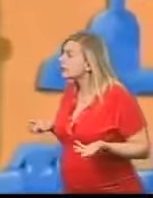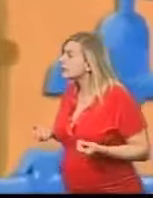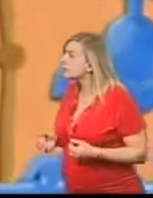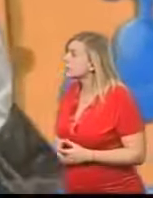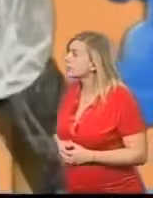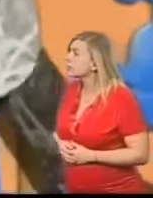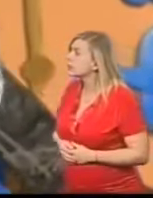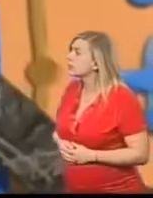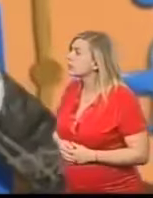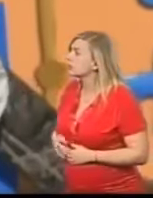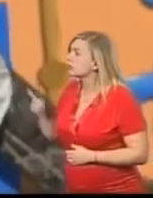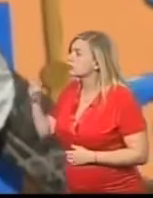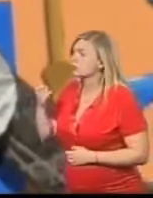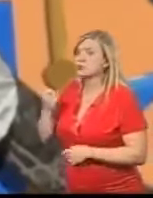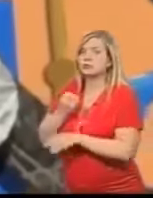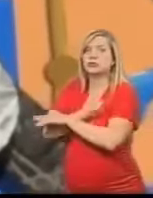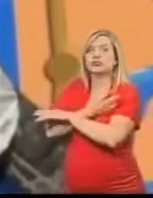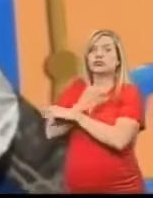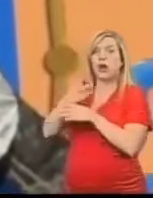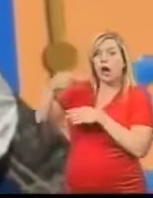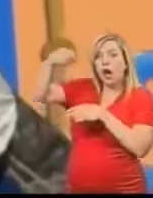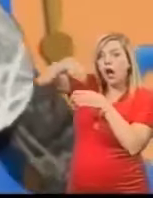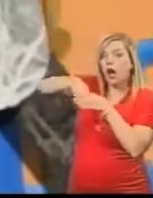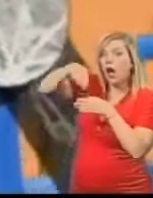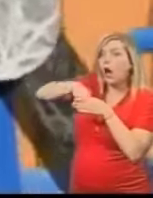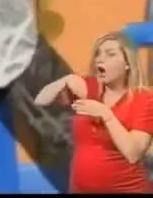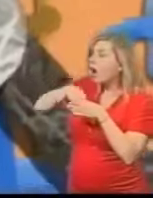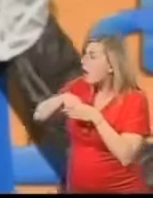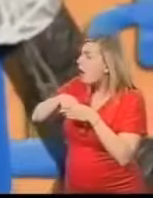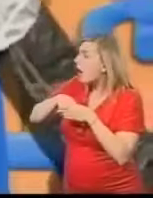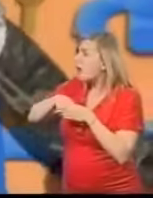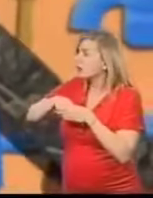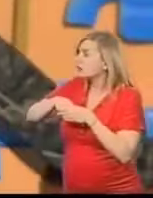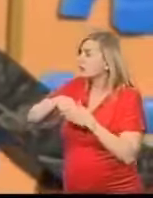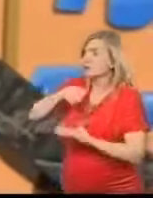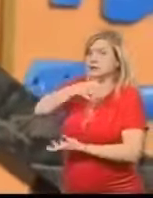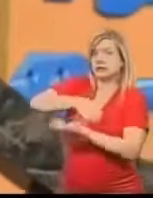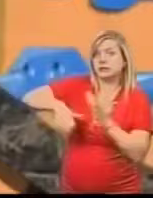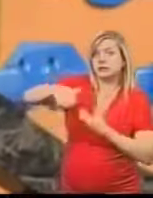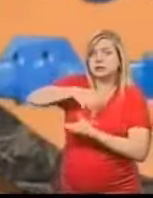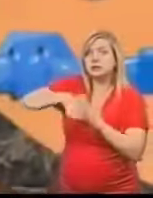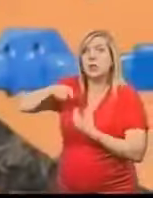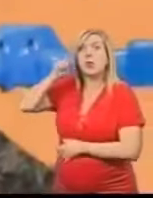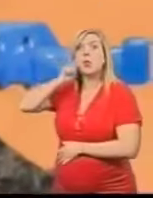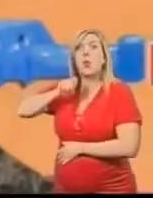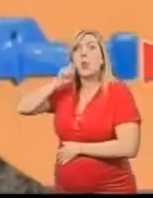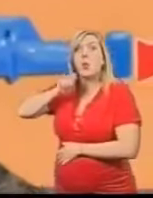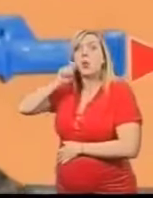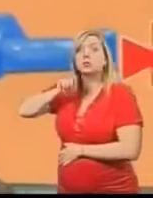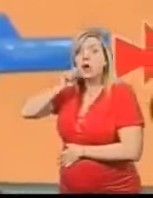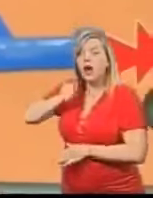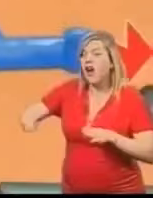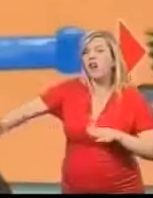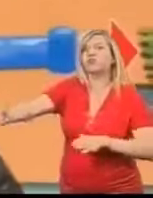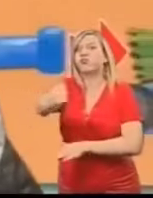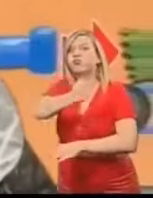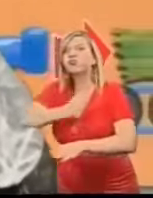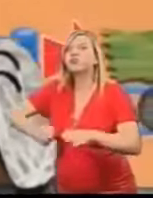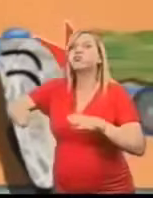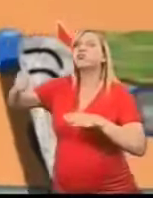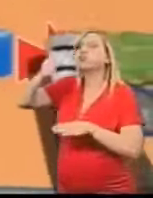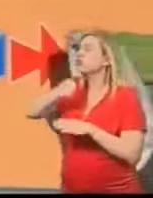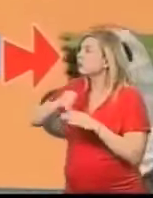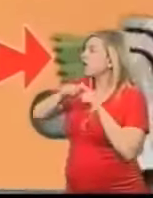The grass is put into the big containers here And is mixed with water in this giant bowl with a huge wooden spoon Before being